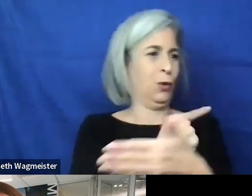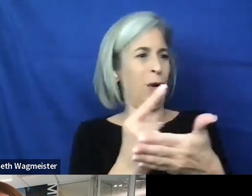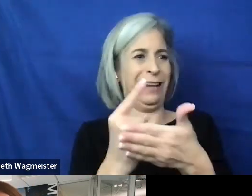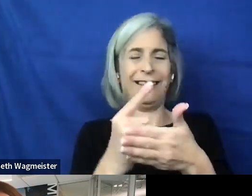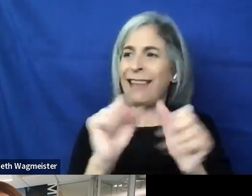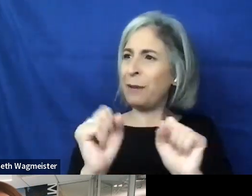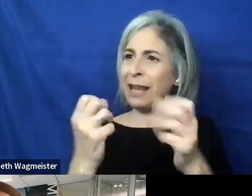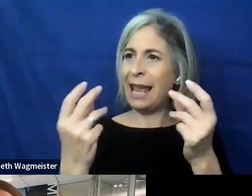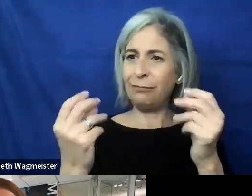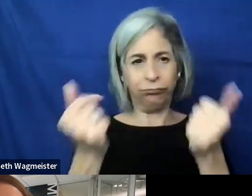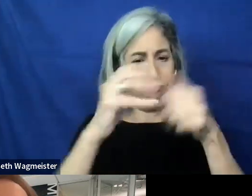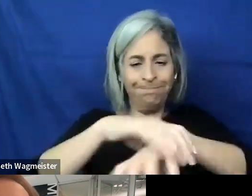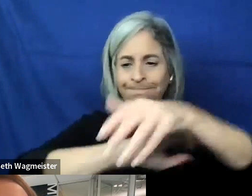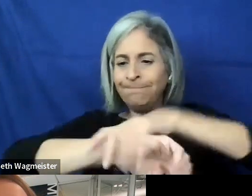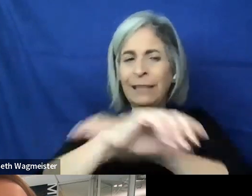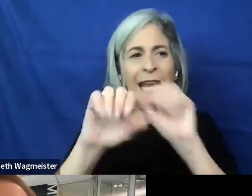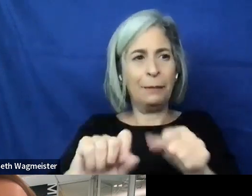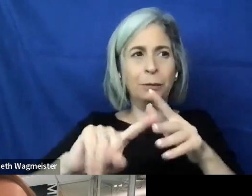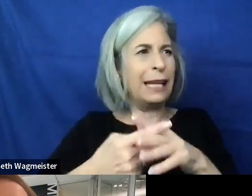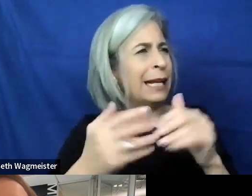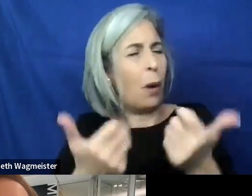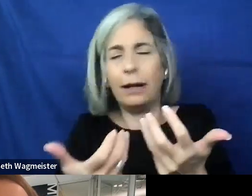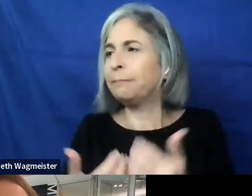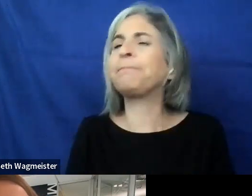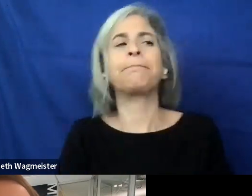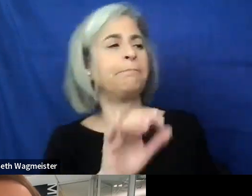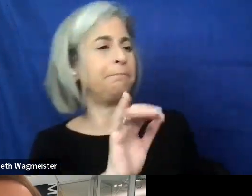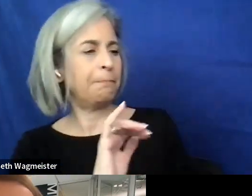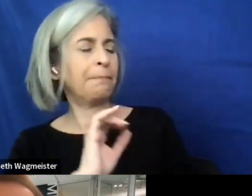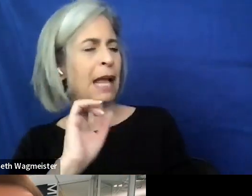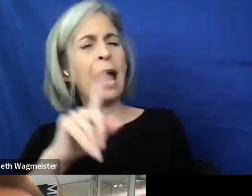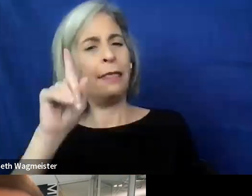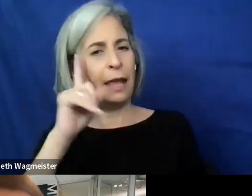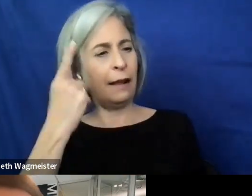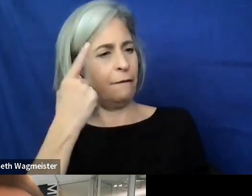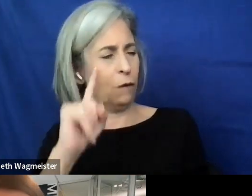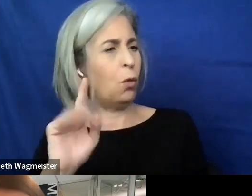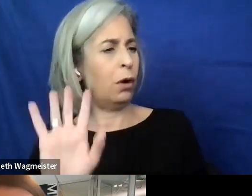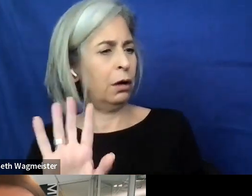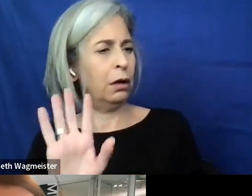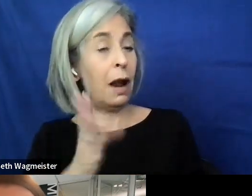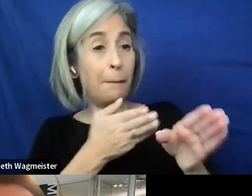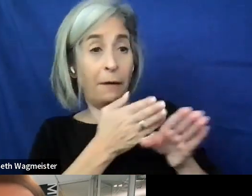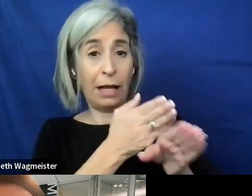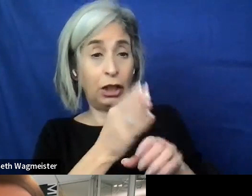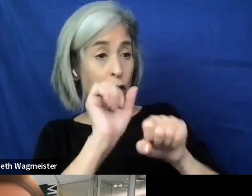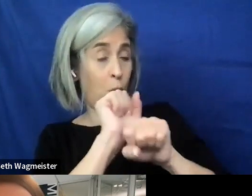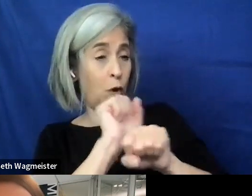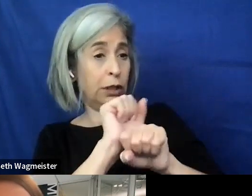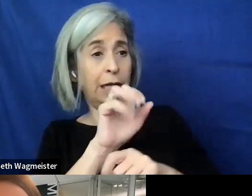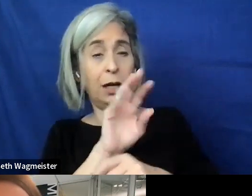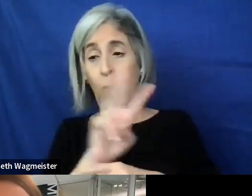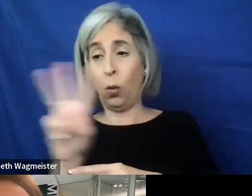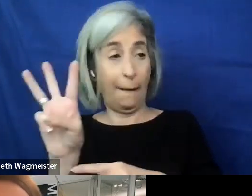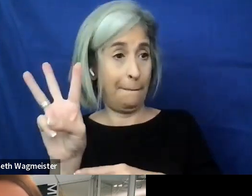able to just get started? Okay. So, I think for a professional working in web accessibility